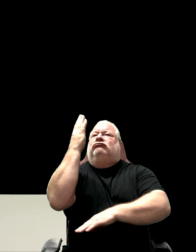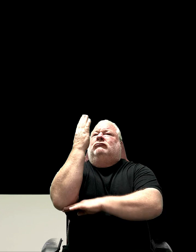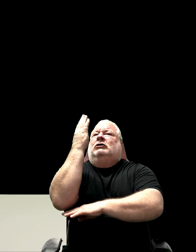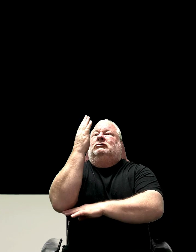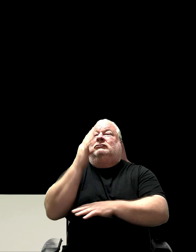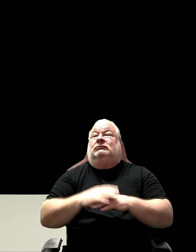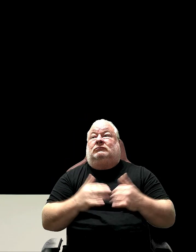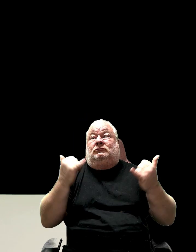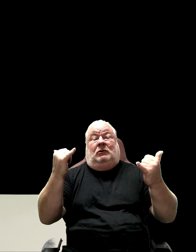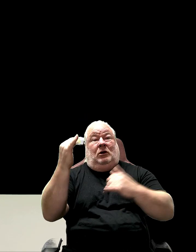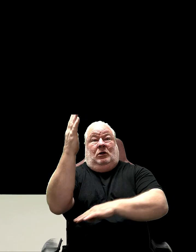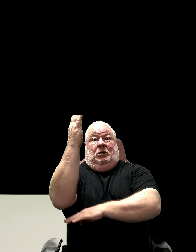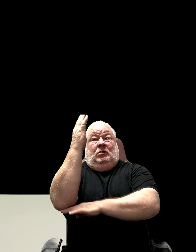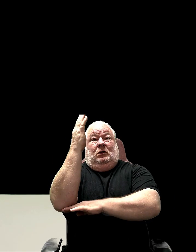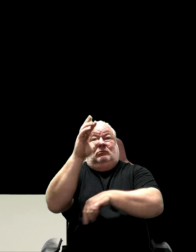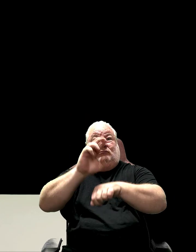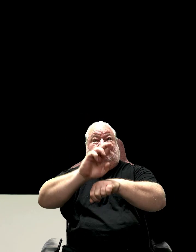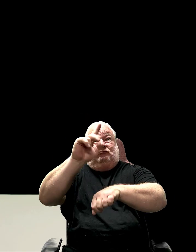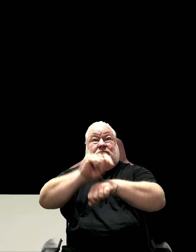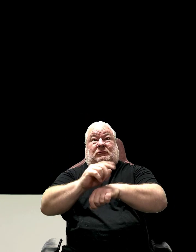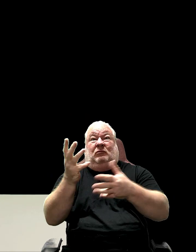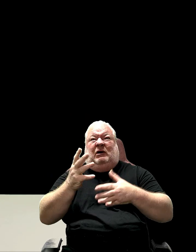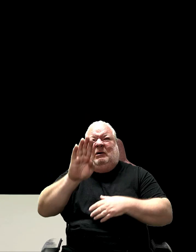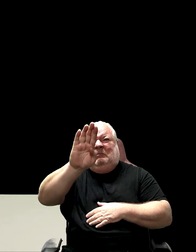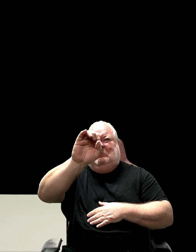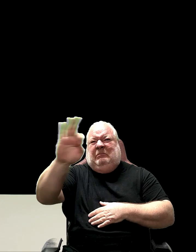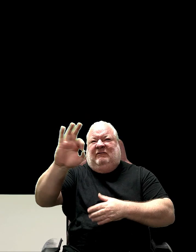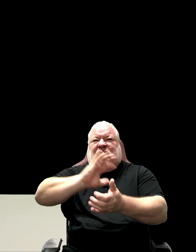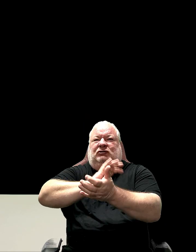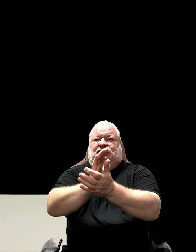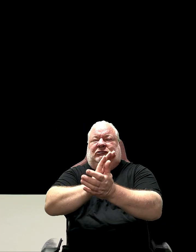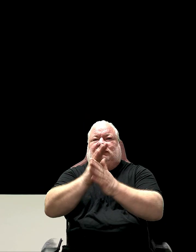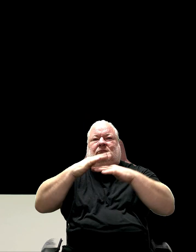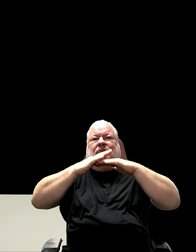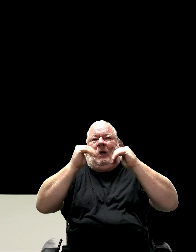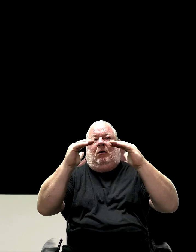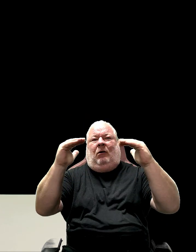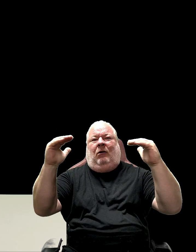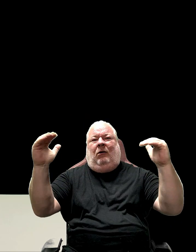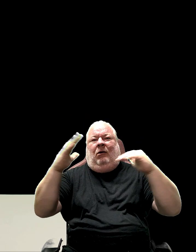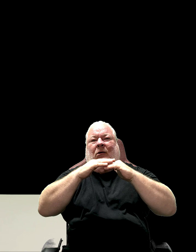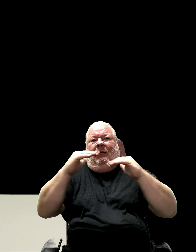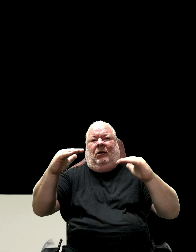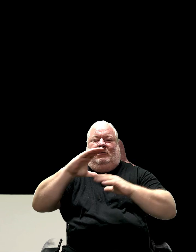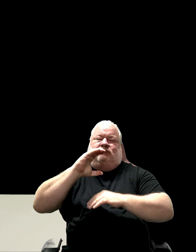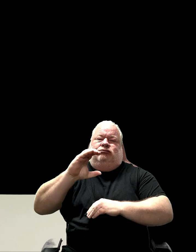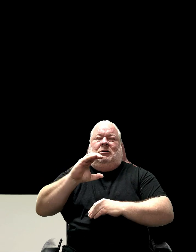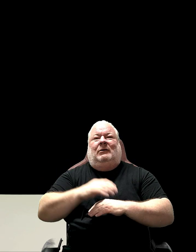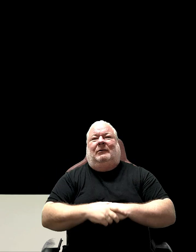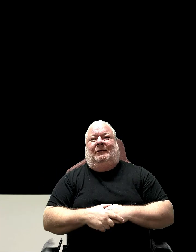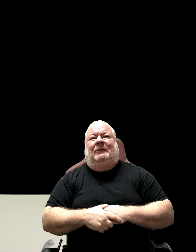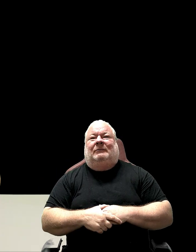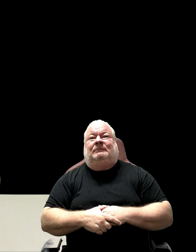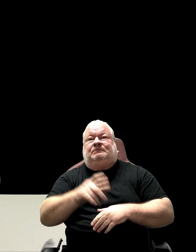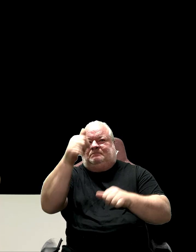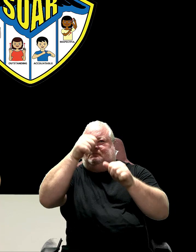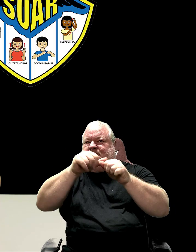What's for lunch? Today for lunch, the RT Kitchen is serving beef and cheese lasagna. Mm, sounds good.